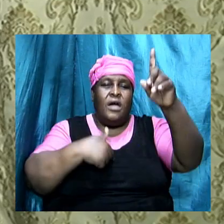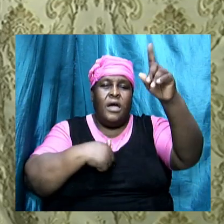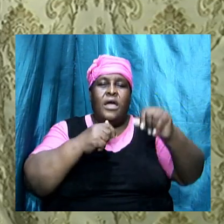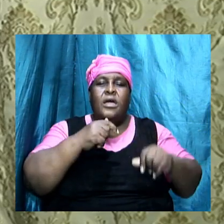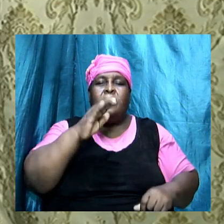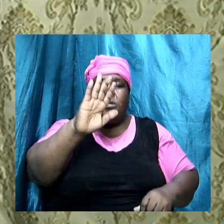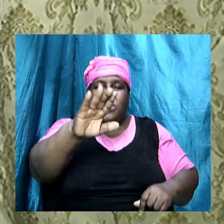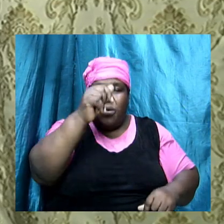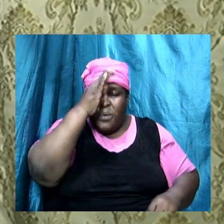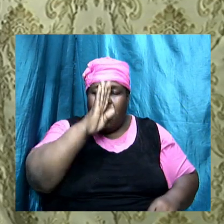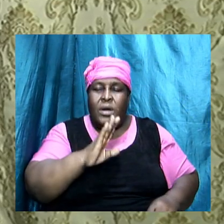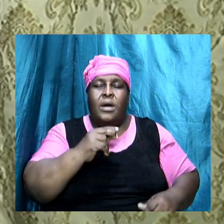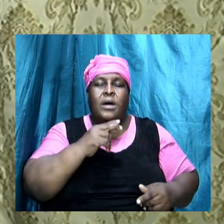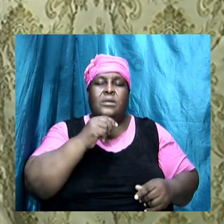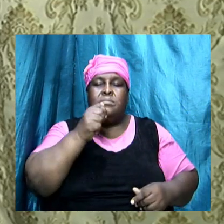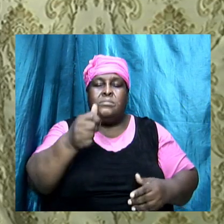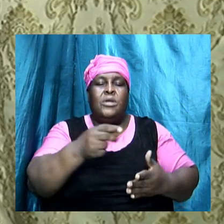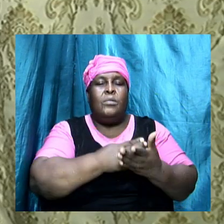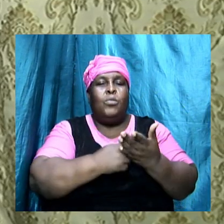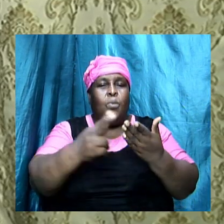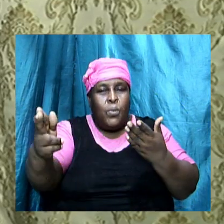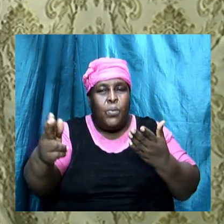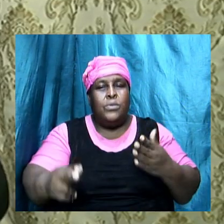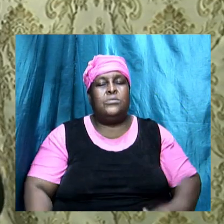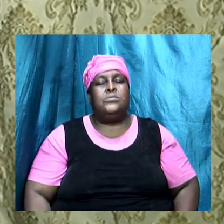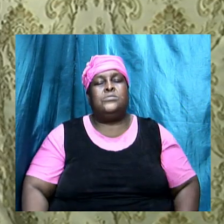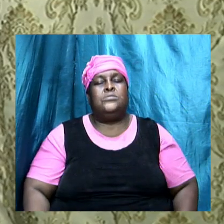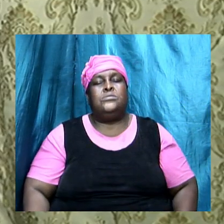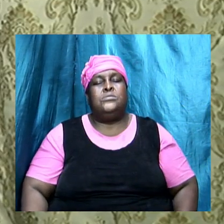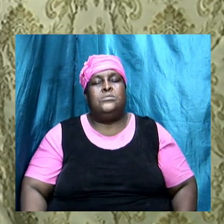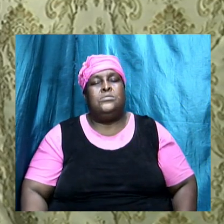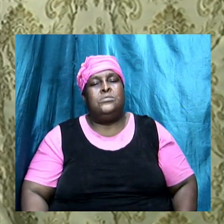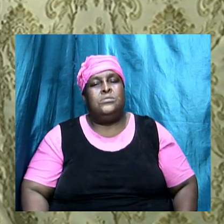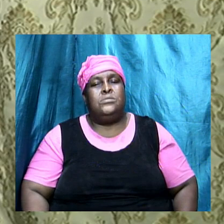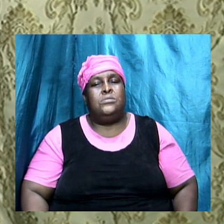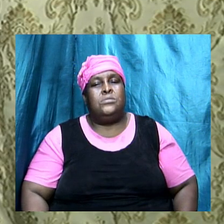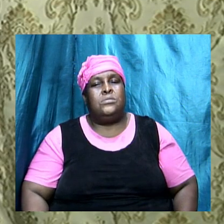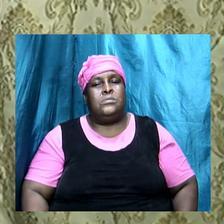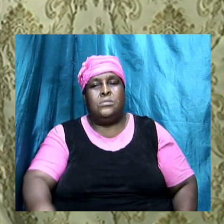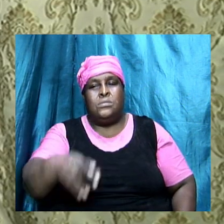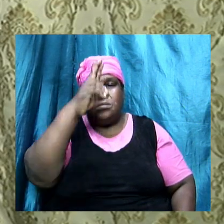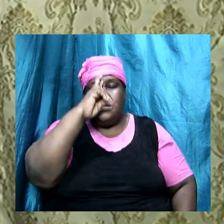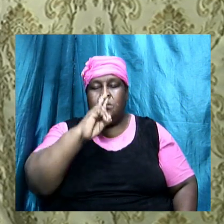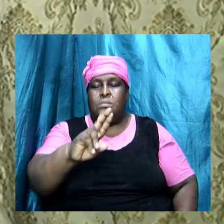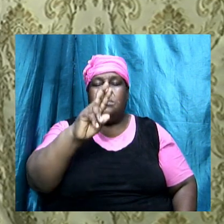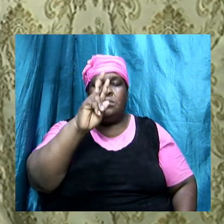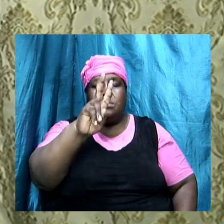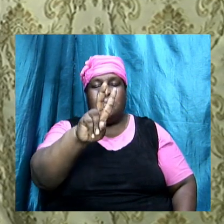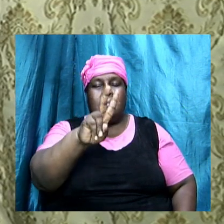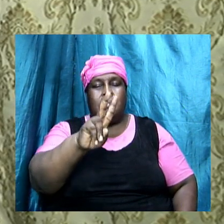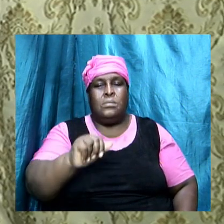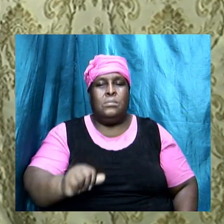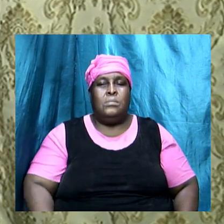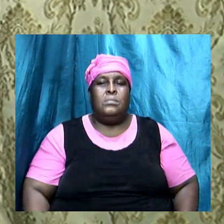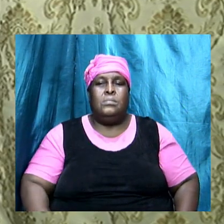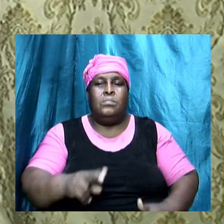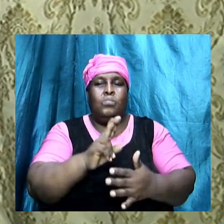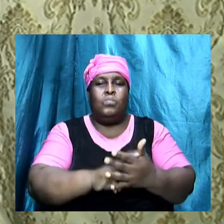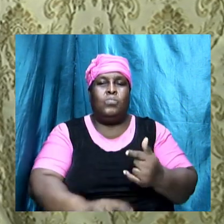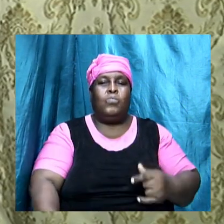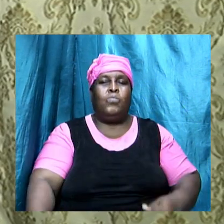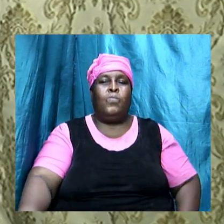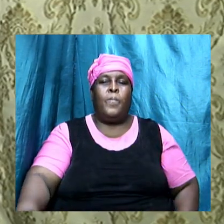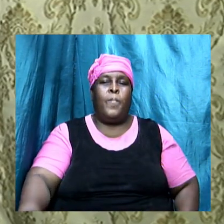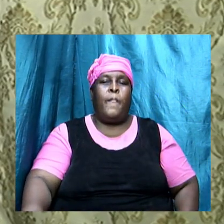God is holy amen then we want to jump down still to Revelation chapter 2 and we want to look now at verse